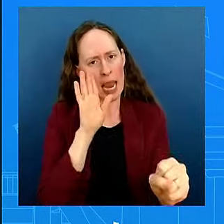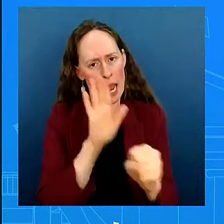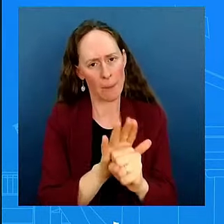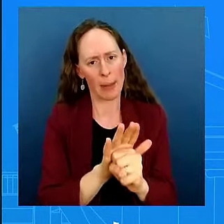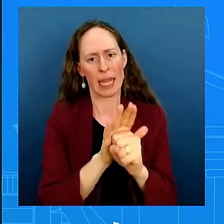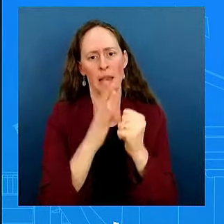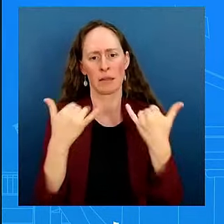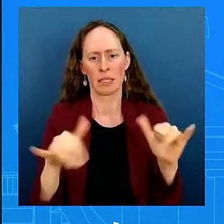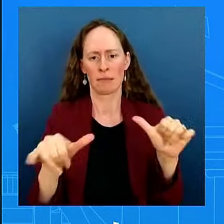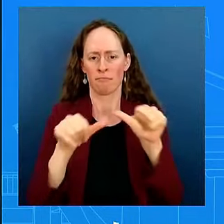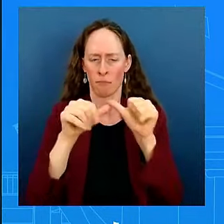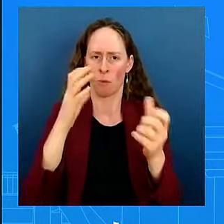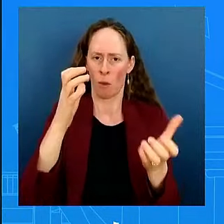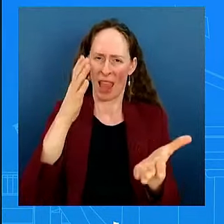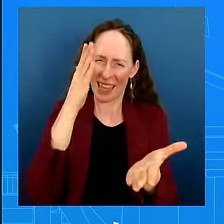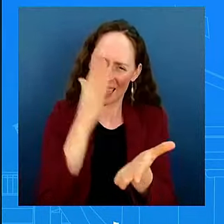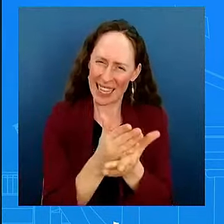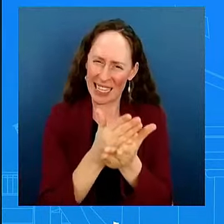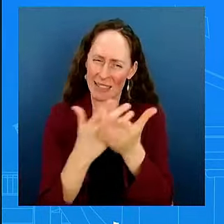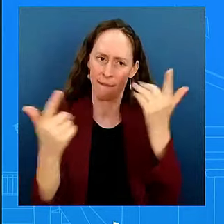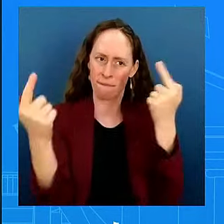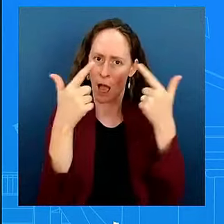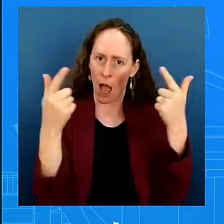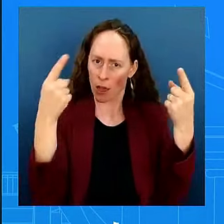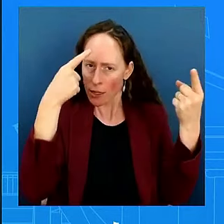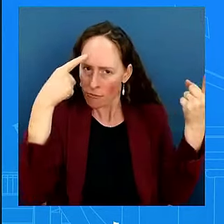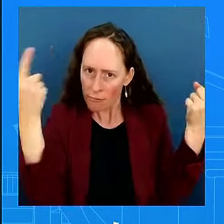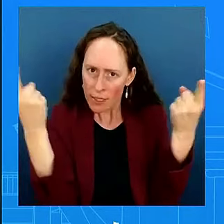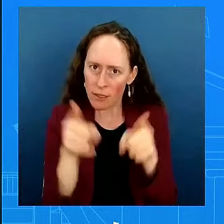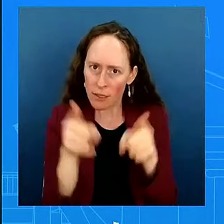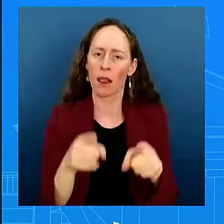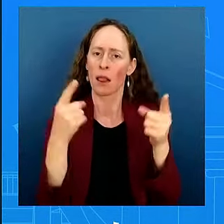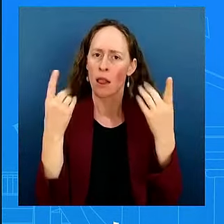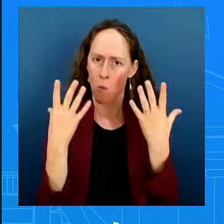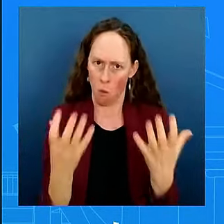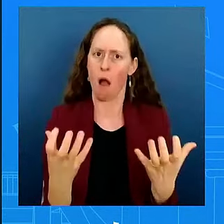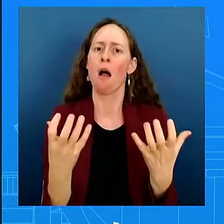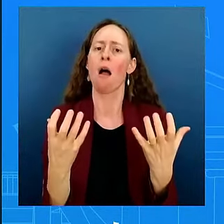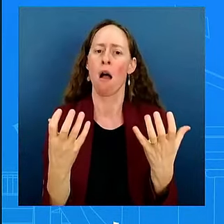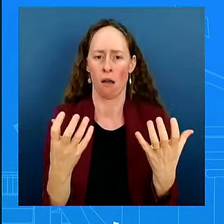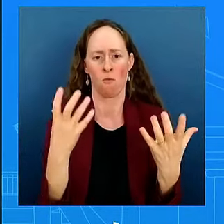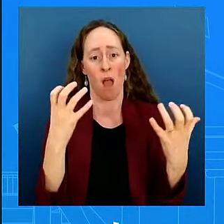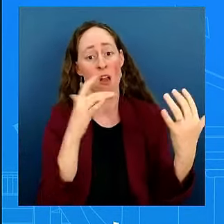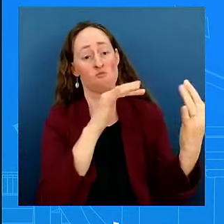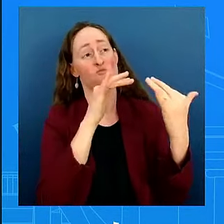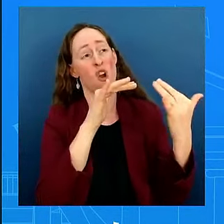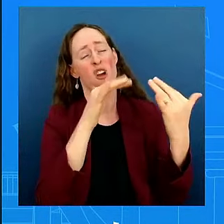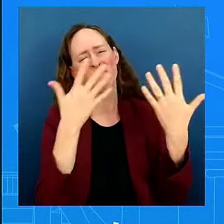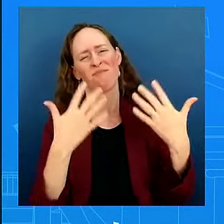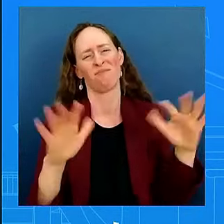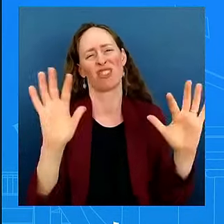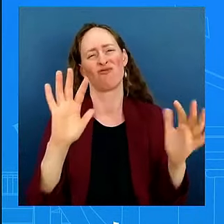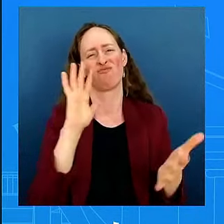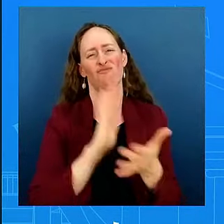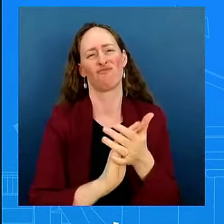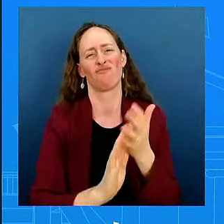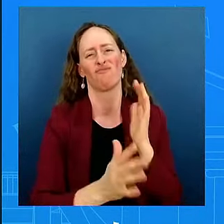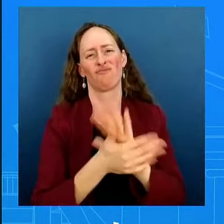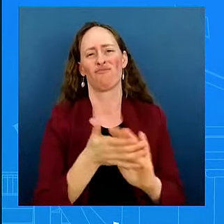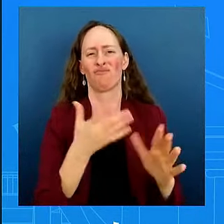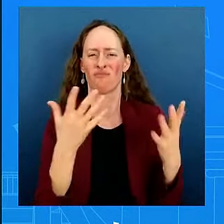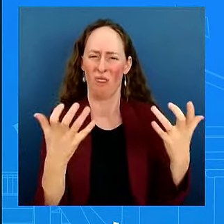means. This means that it ends the war. The president wants to see this war ended. The president wants to see the Palestinian people continue to get relief.